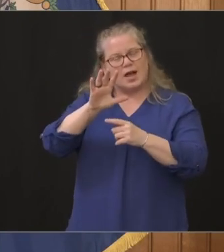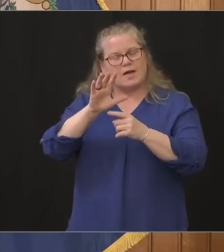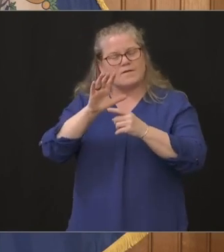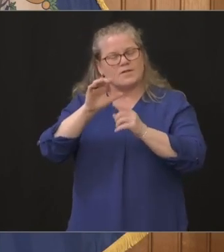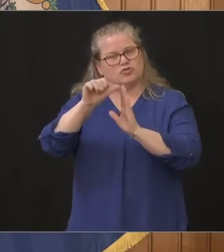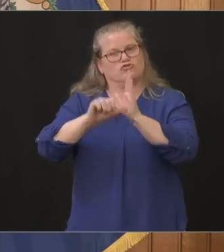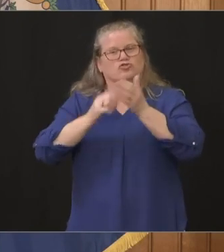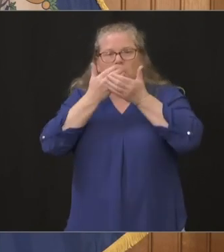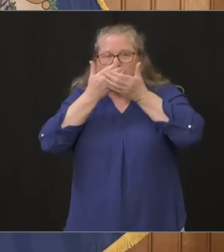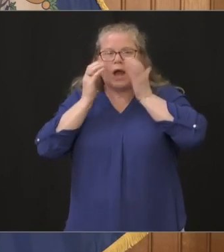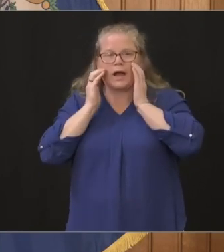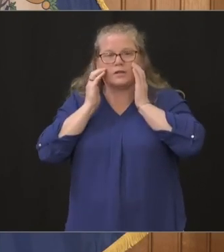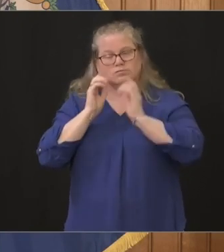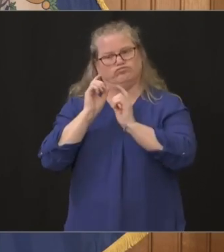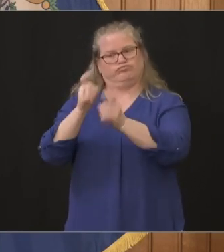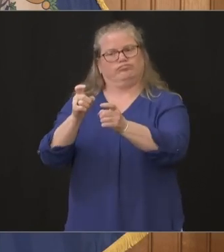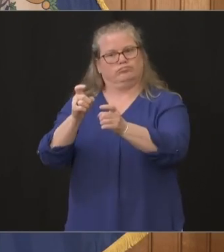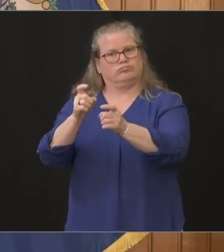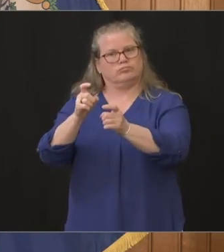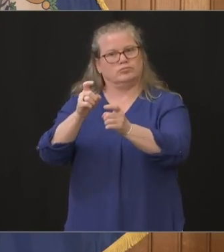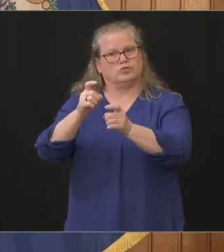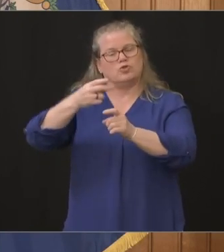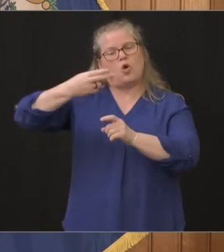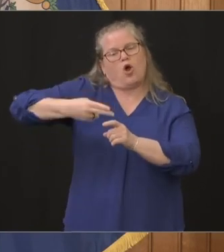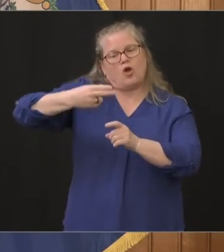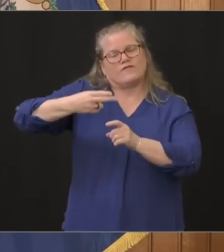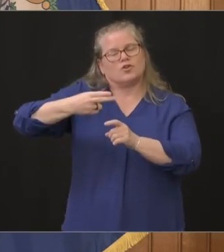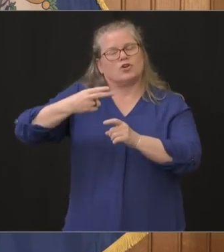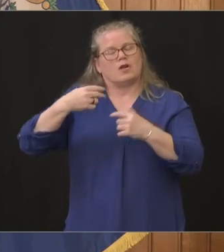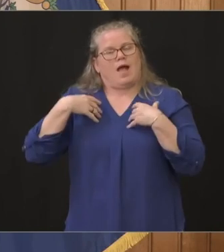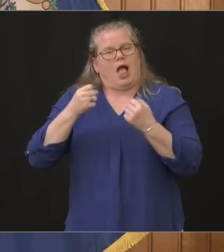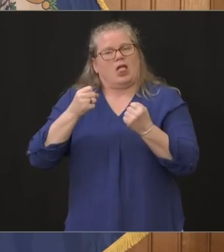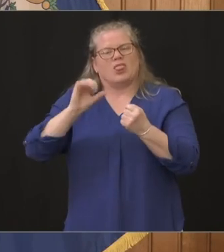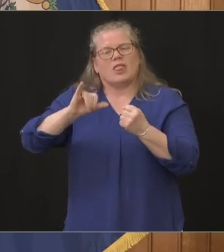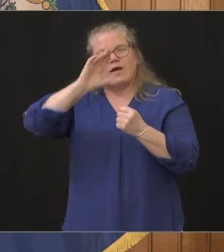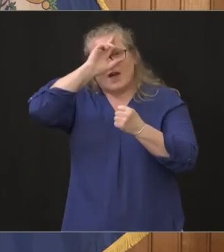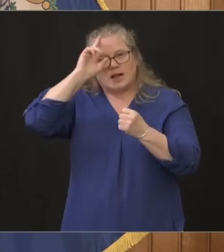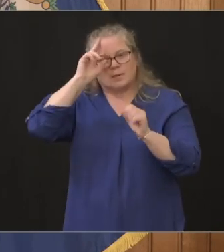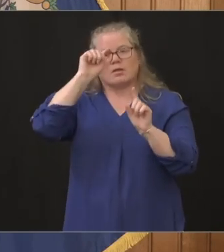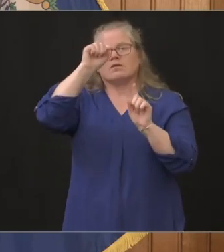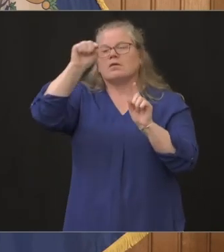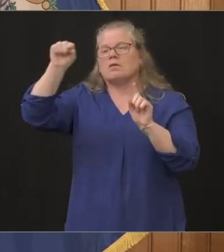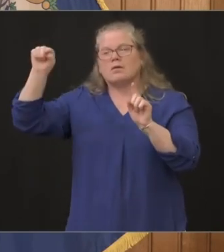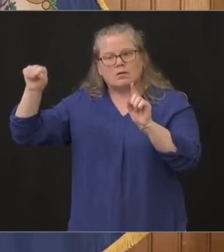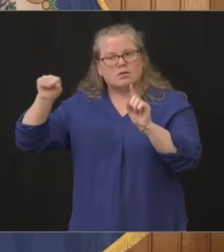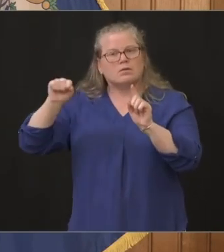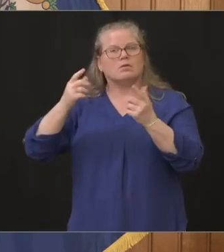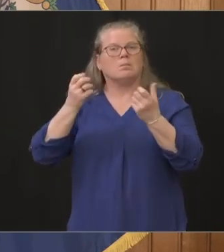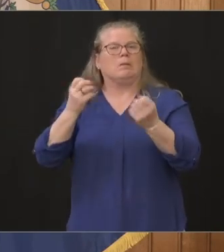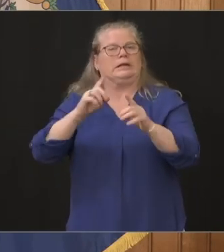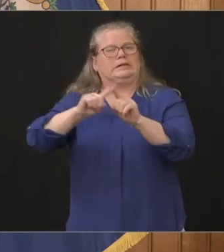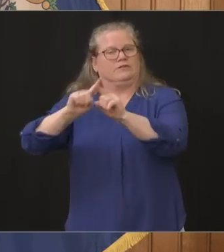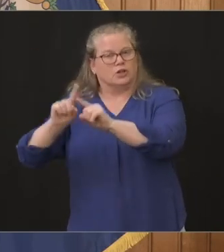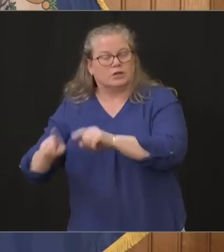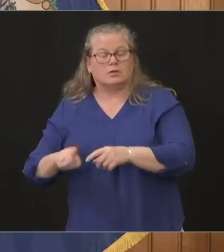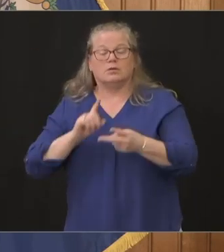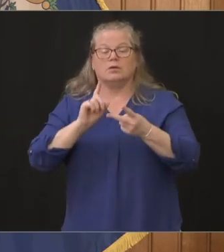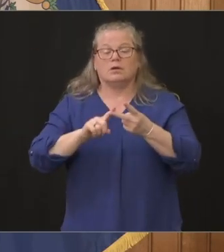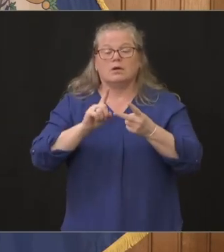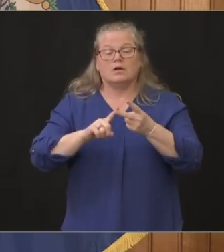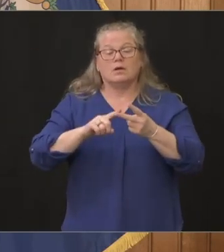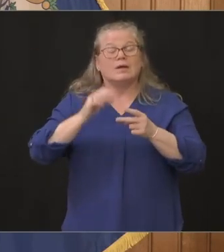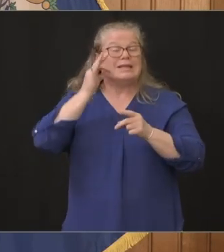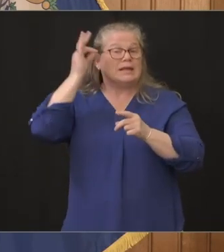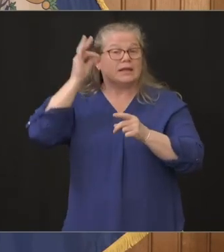hospitals as you know all over the state the tribes have donated over one million surgical